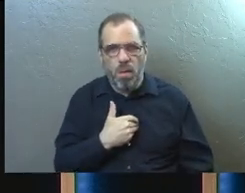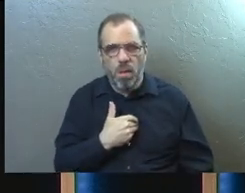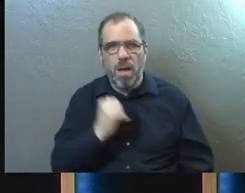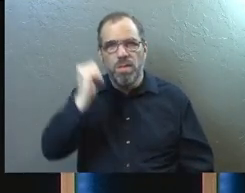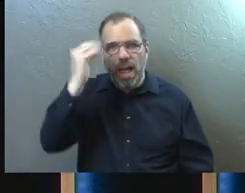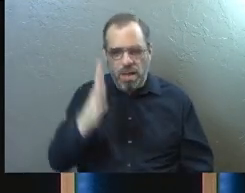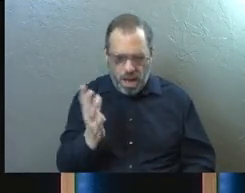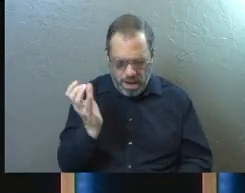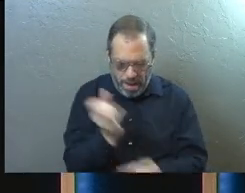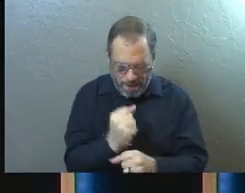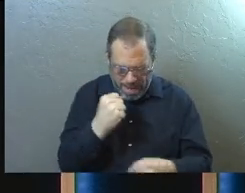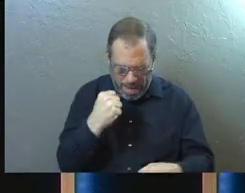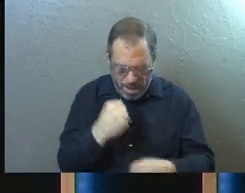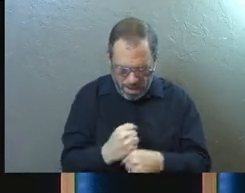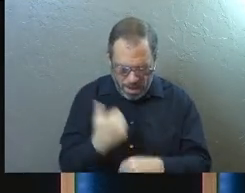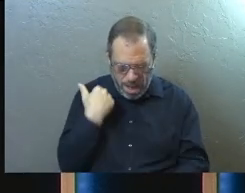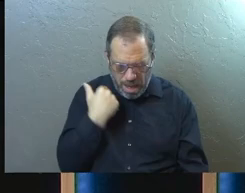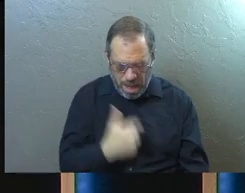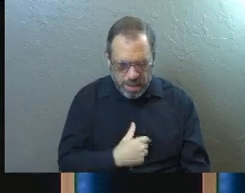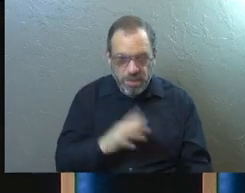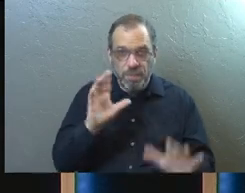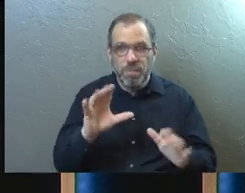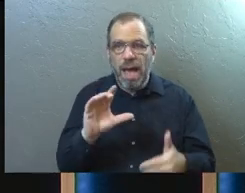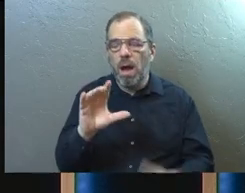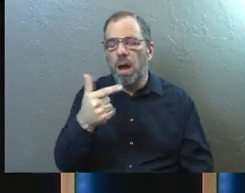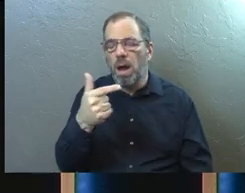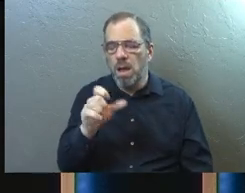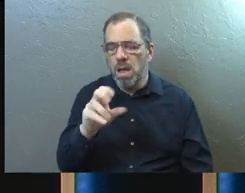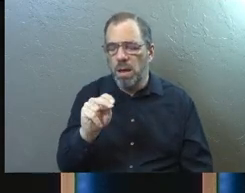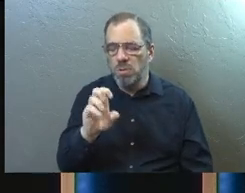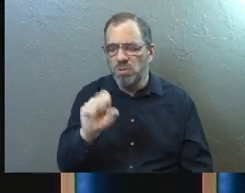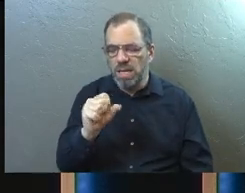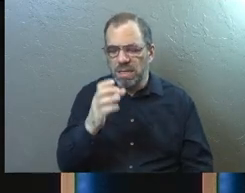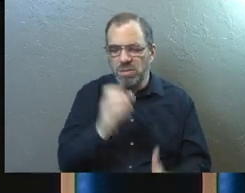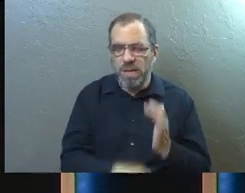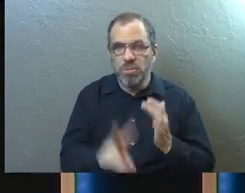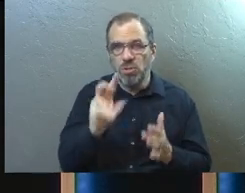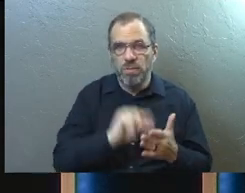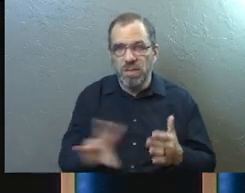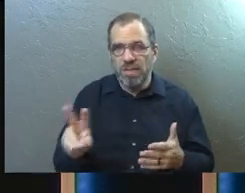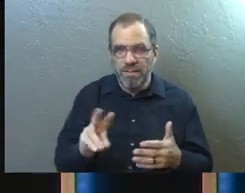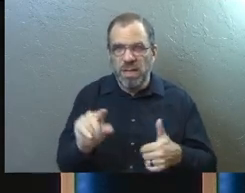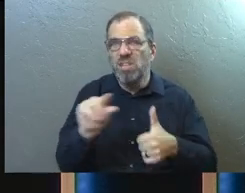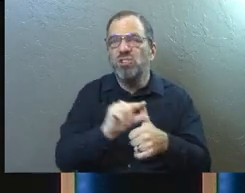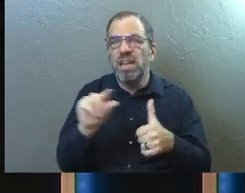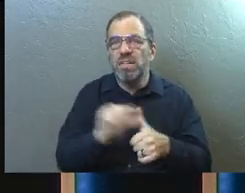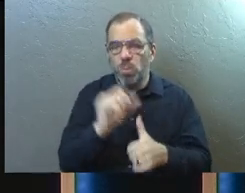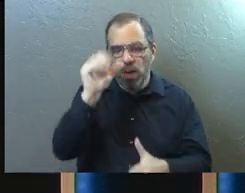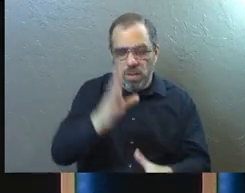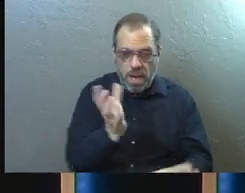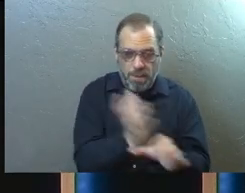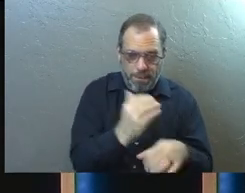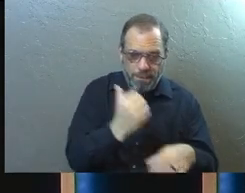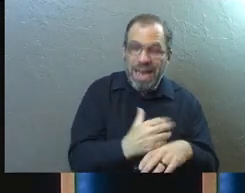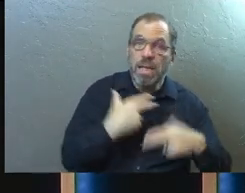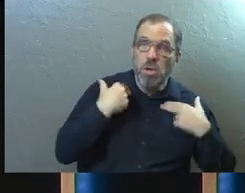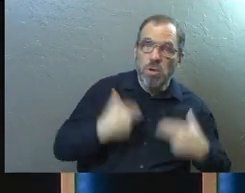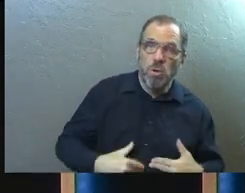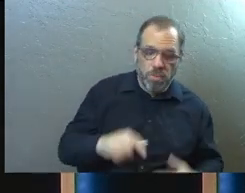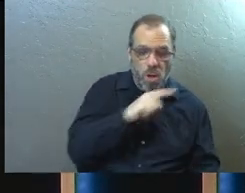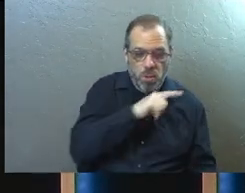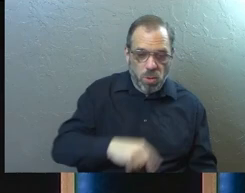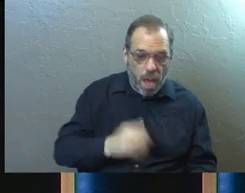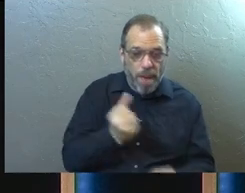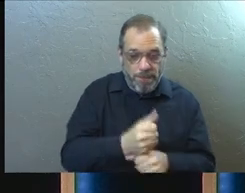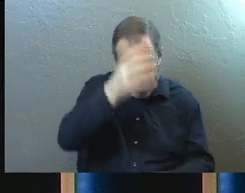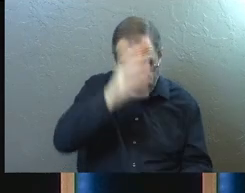That's how God designed it to be. So I want us to go to Genesis chapter two, verse seven. This is the account where God is creating human beings. Then the